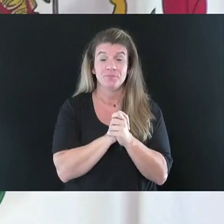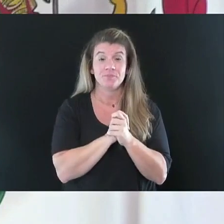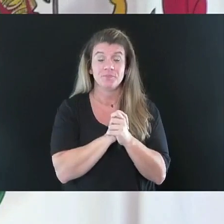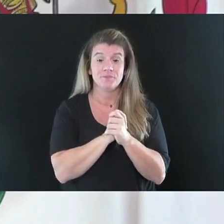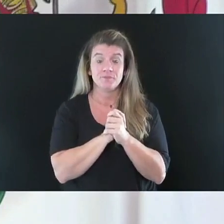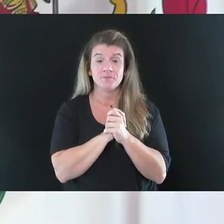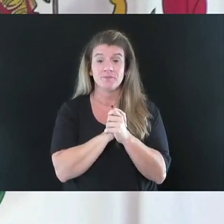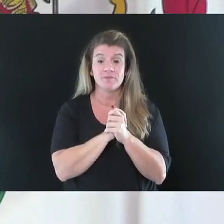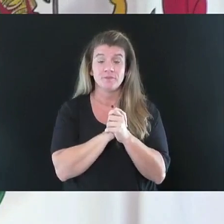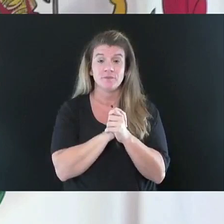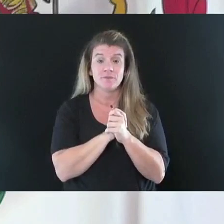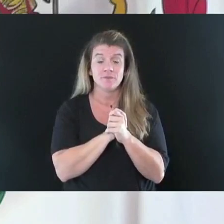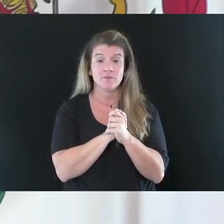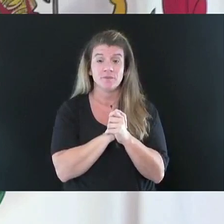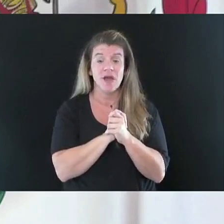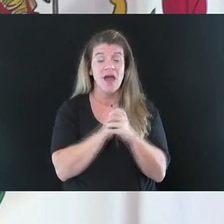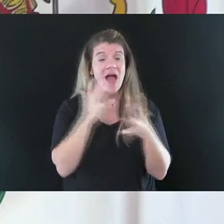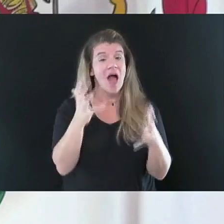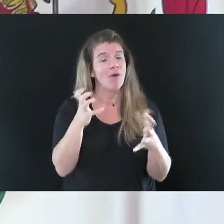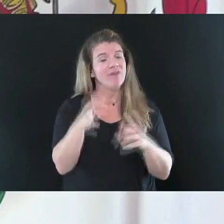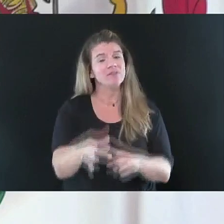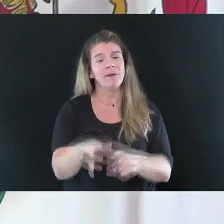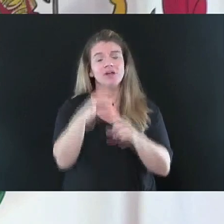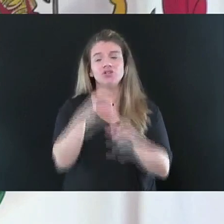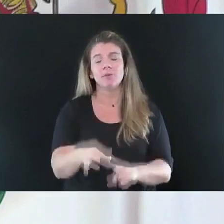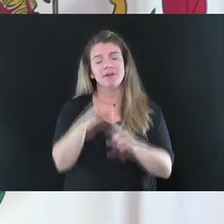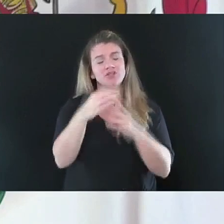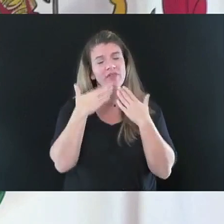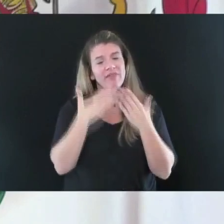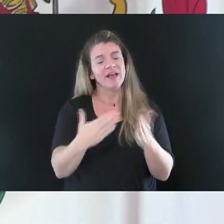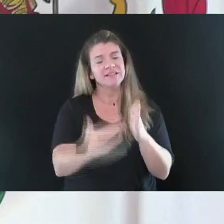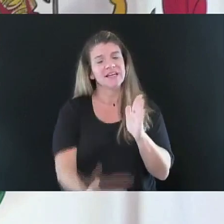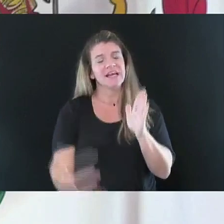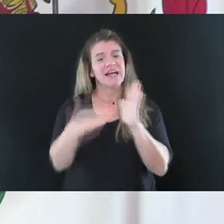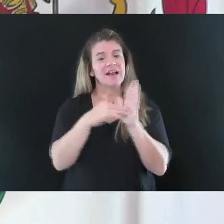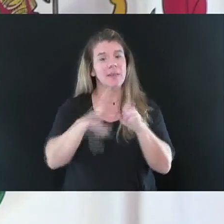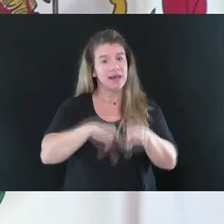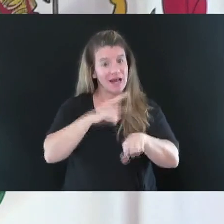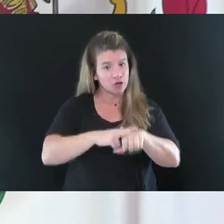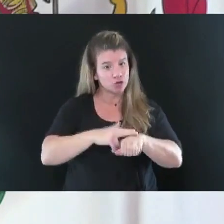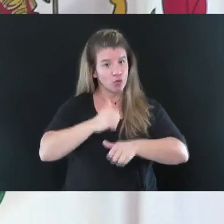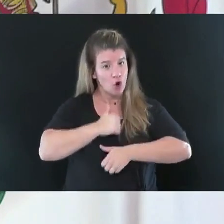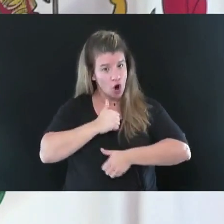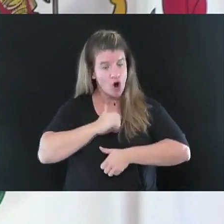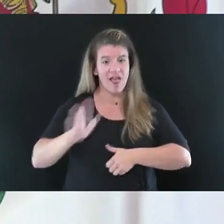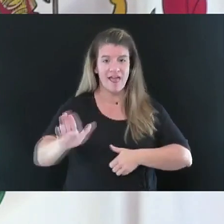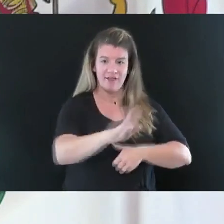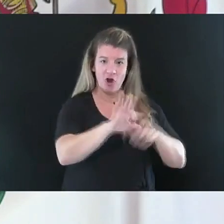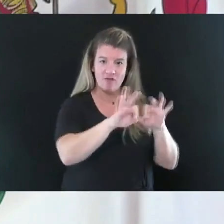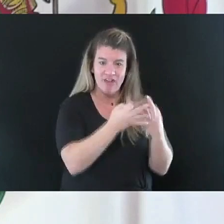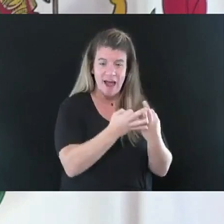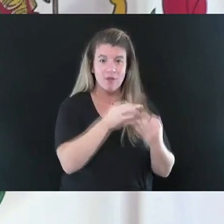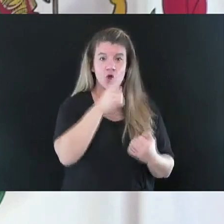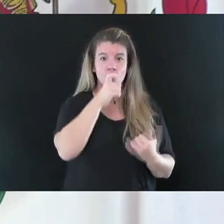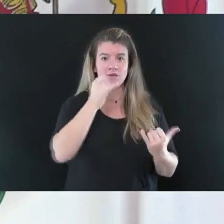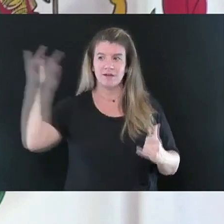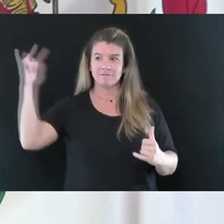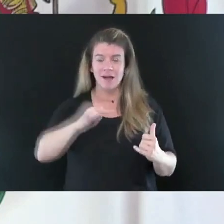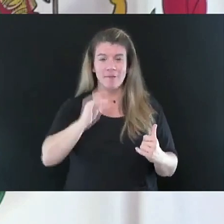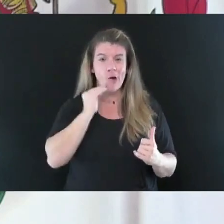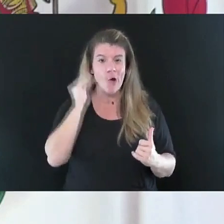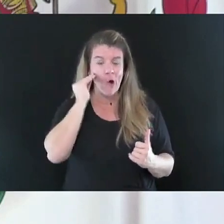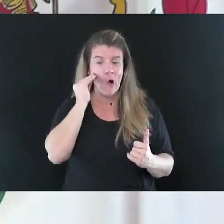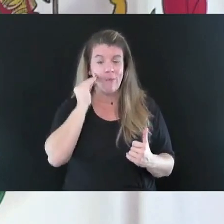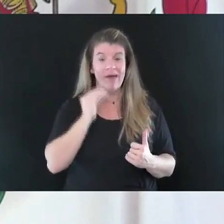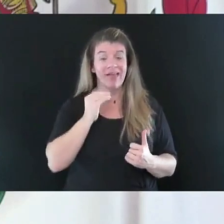say, you know, special, special thanks again to our National Guard families, all those that are coming home, all those that are being